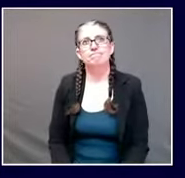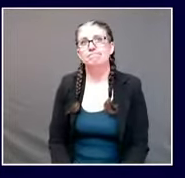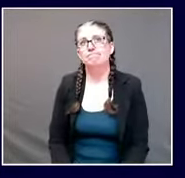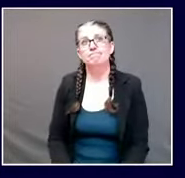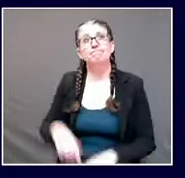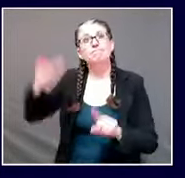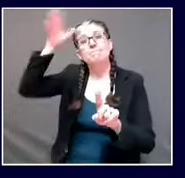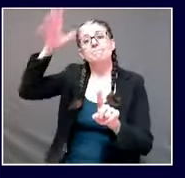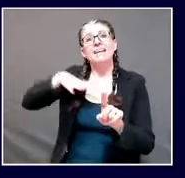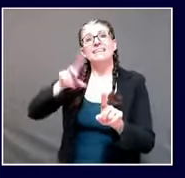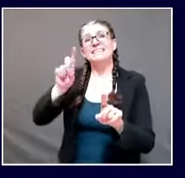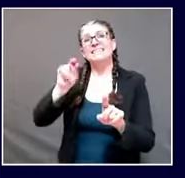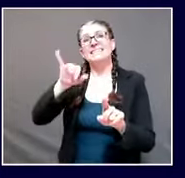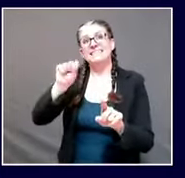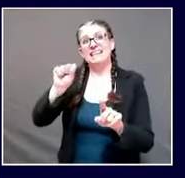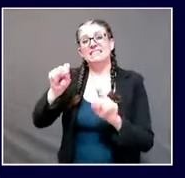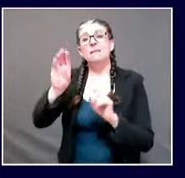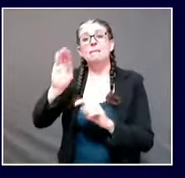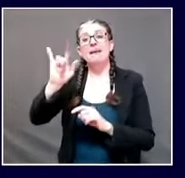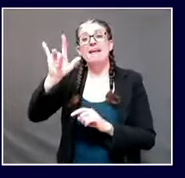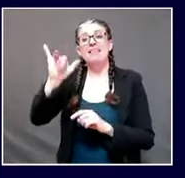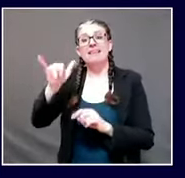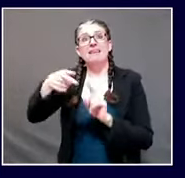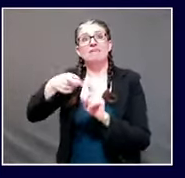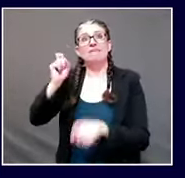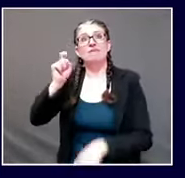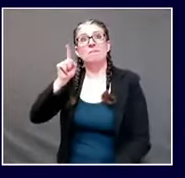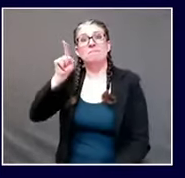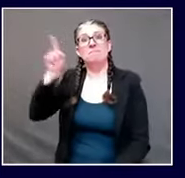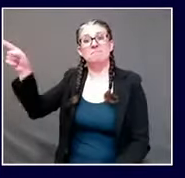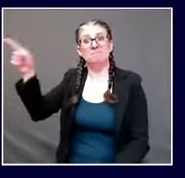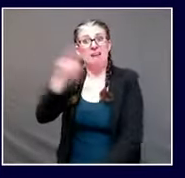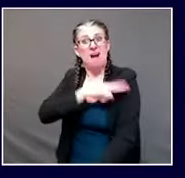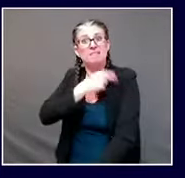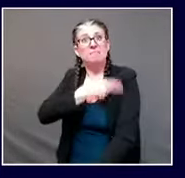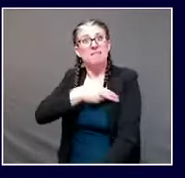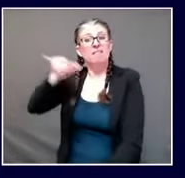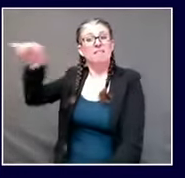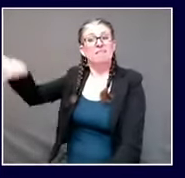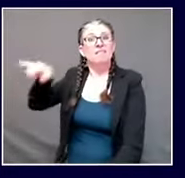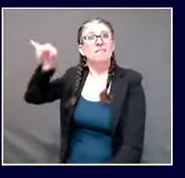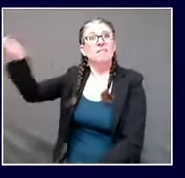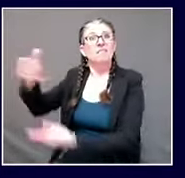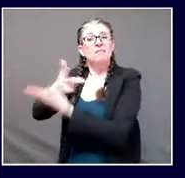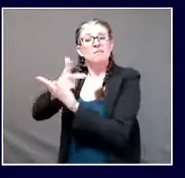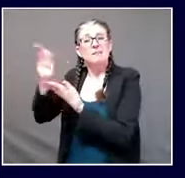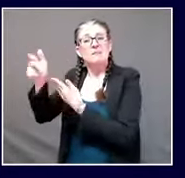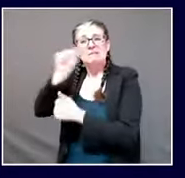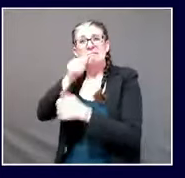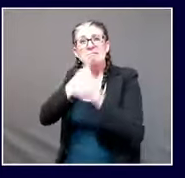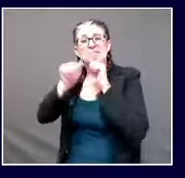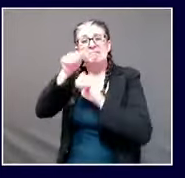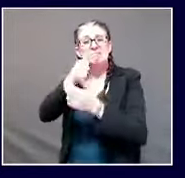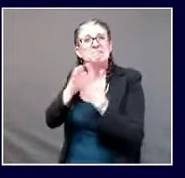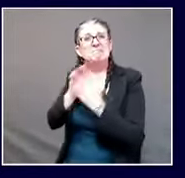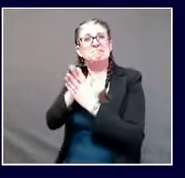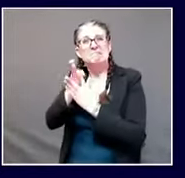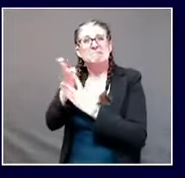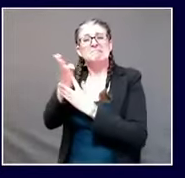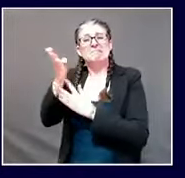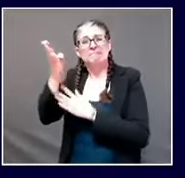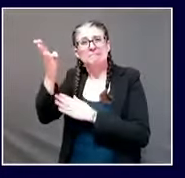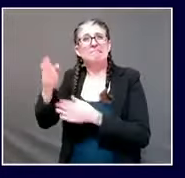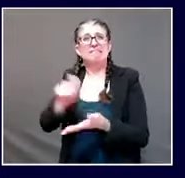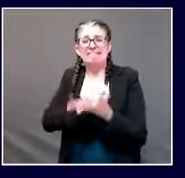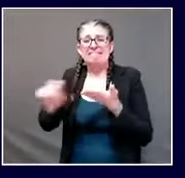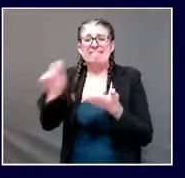COVID-19, quote, quote, the scariest thing about this disease is not knowing, he said. Some people are sick for a few